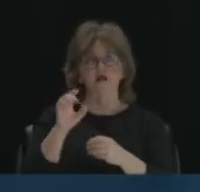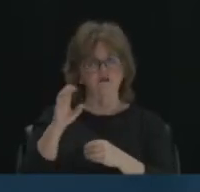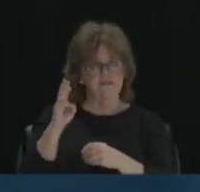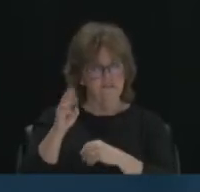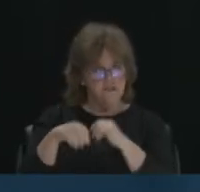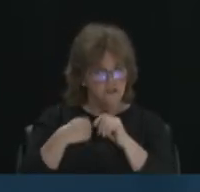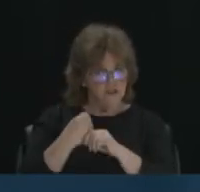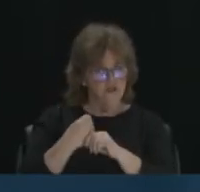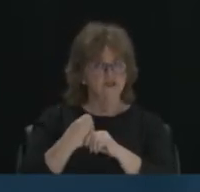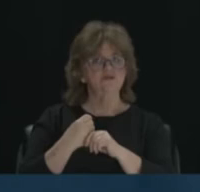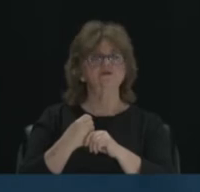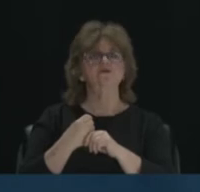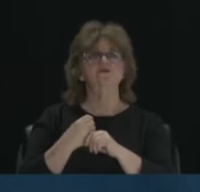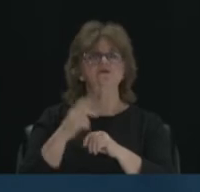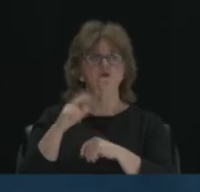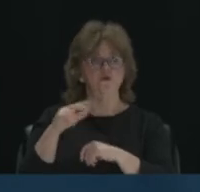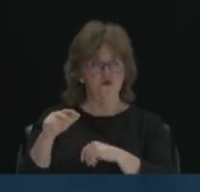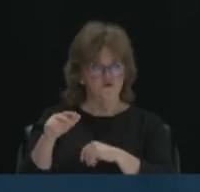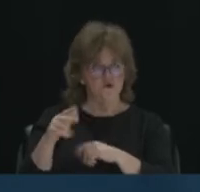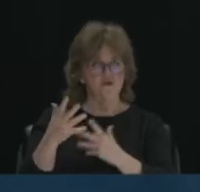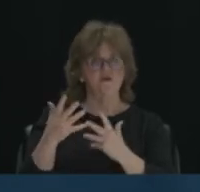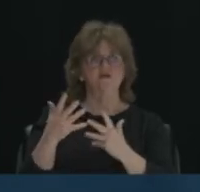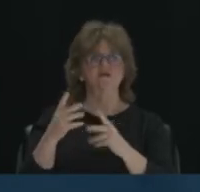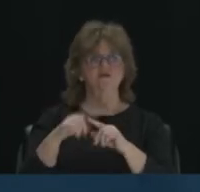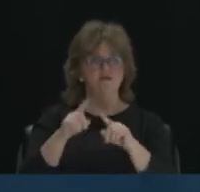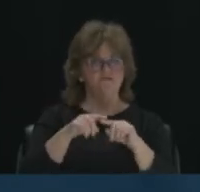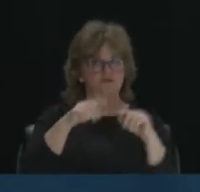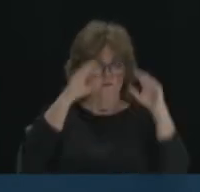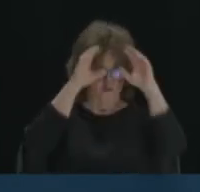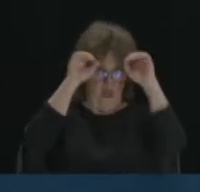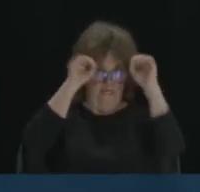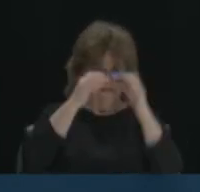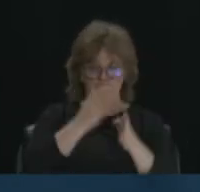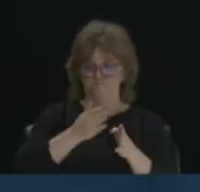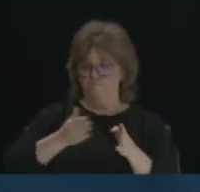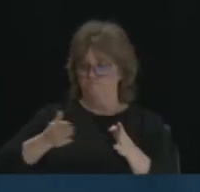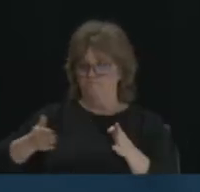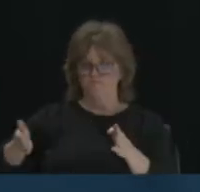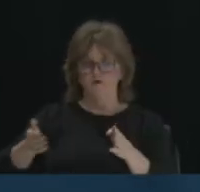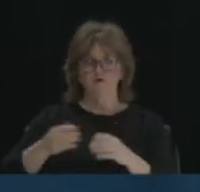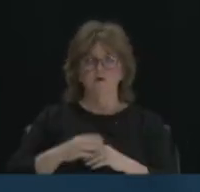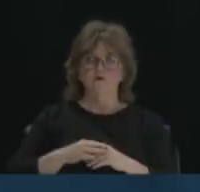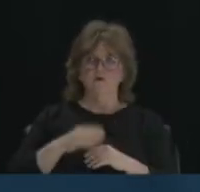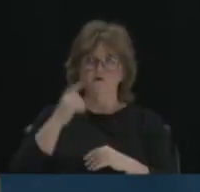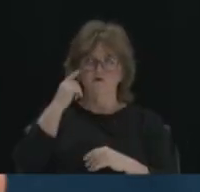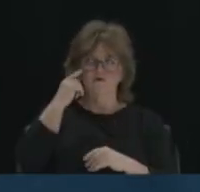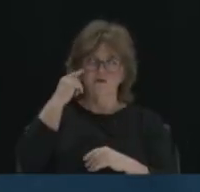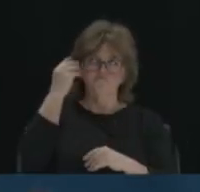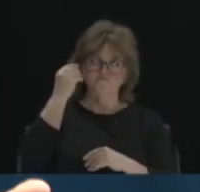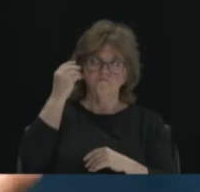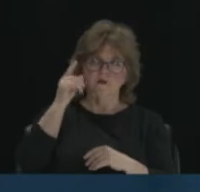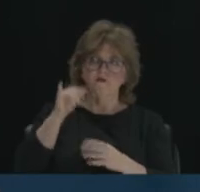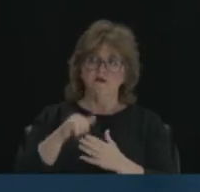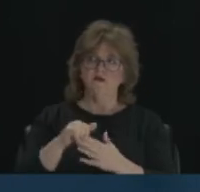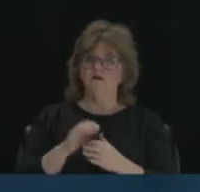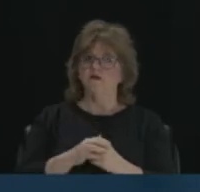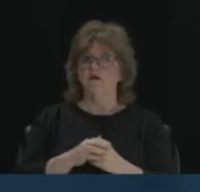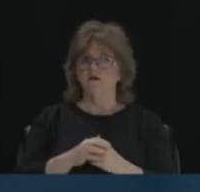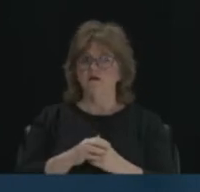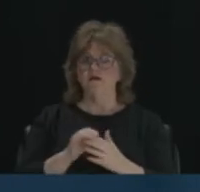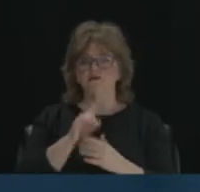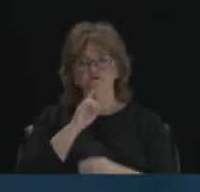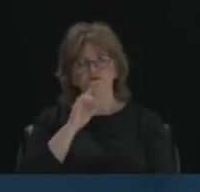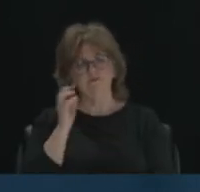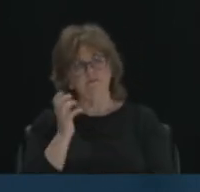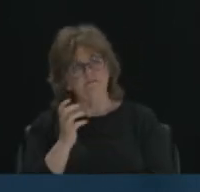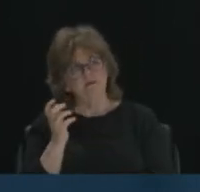Yeah. Yes. Yeah. So there's been 33 presidents. And really, when you really think about it, it's really amazing